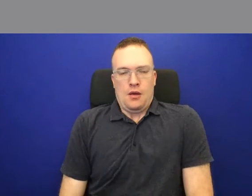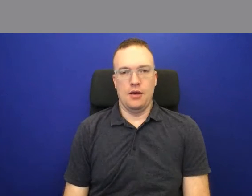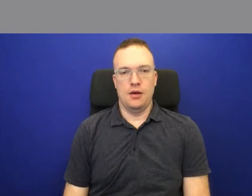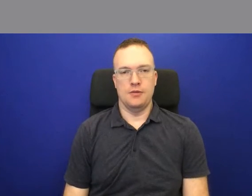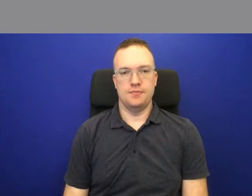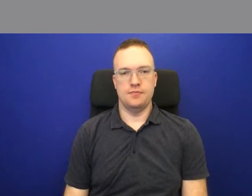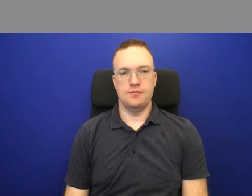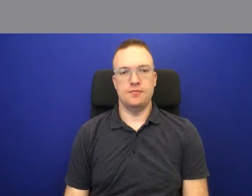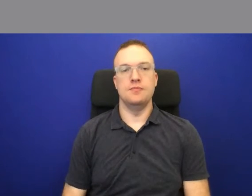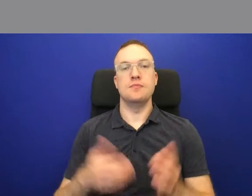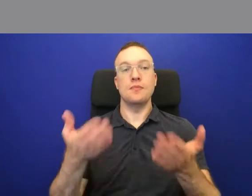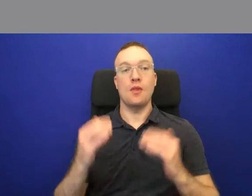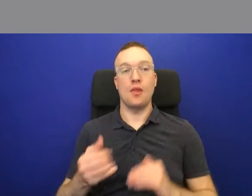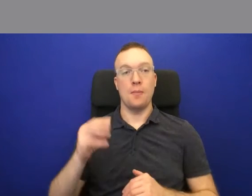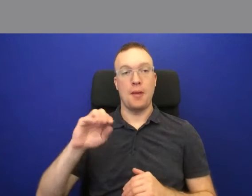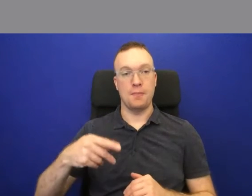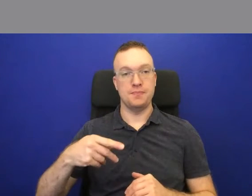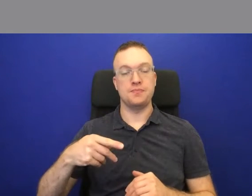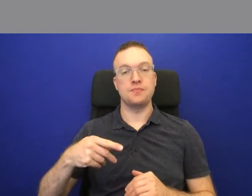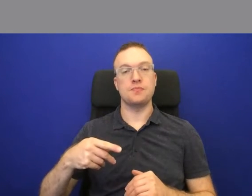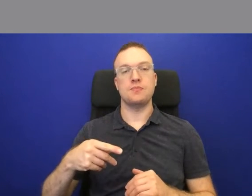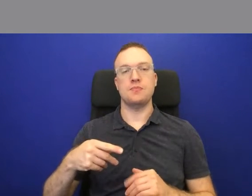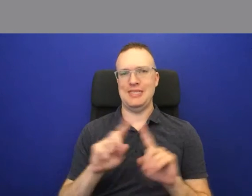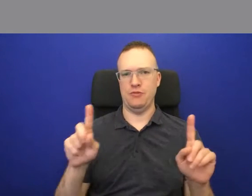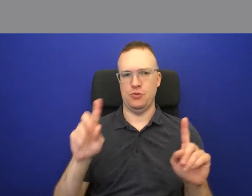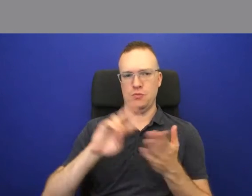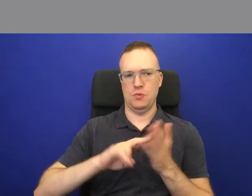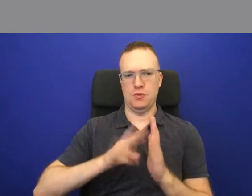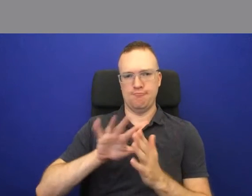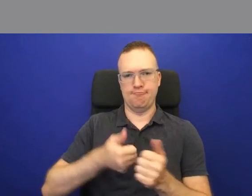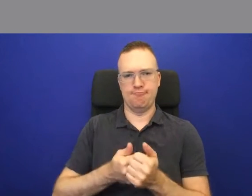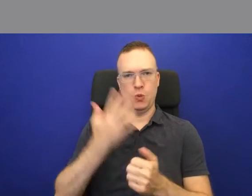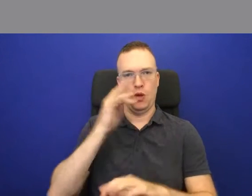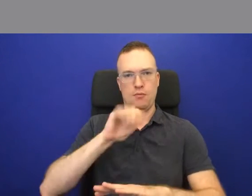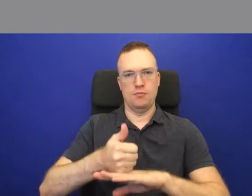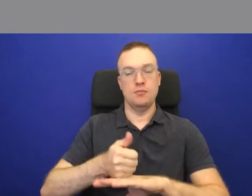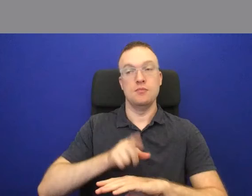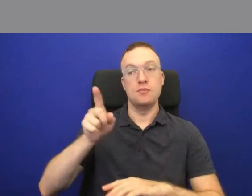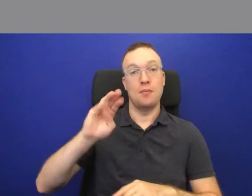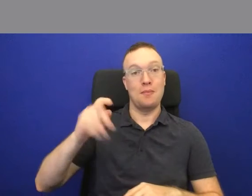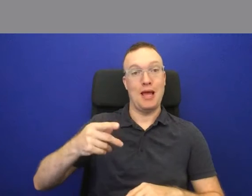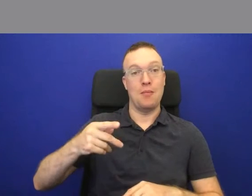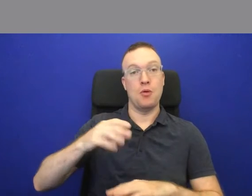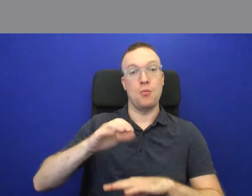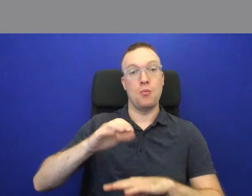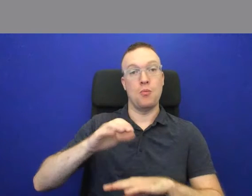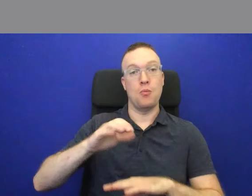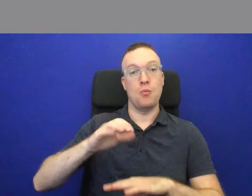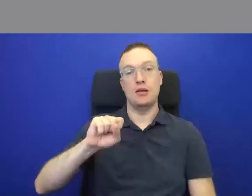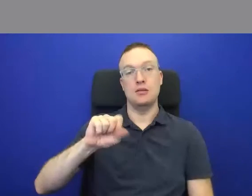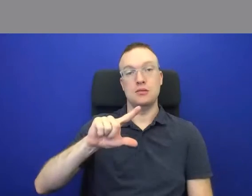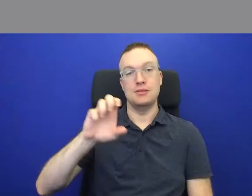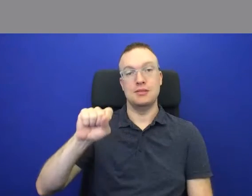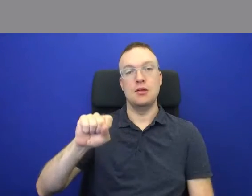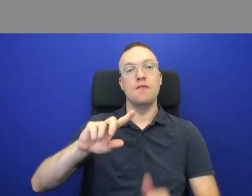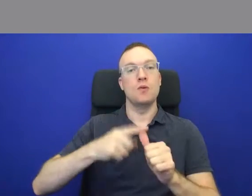This next map has a very different purpose, however. This is a map of the British Isles. The first thing you might